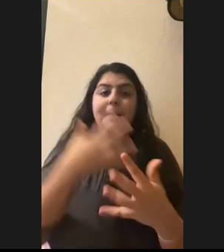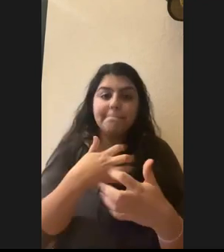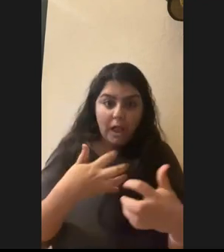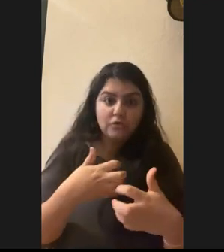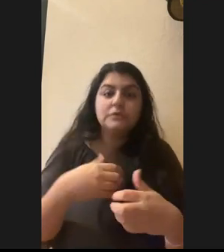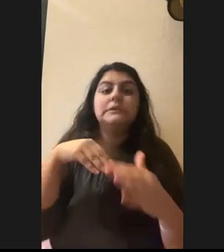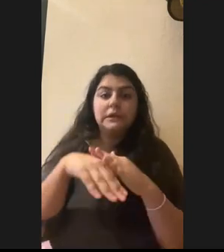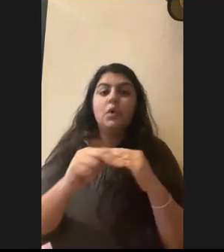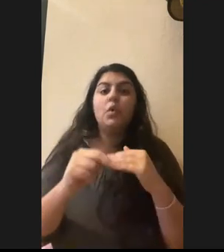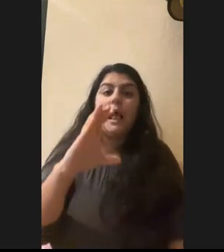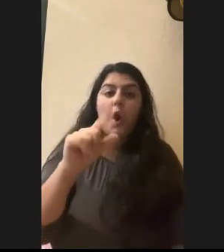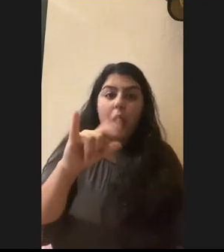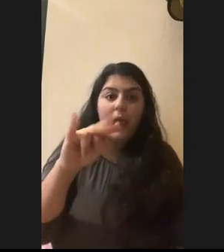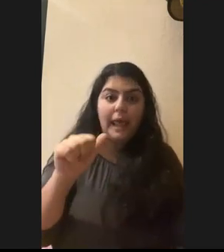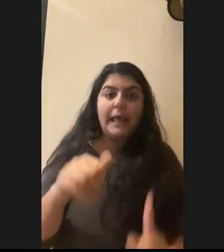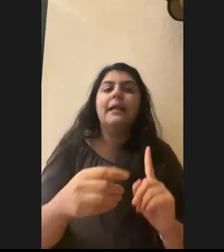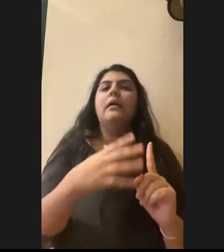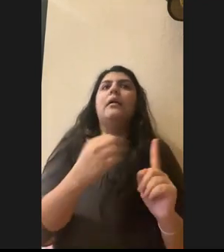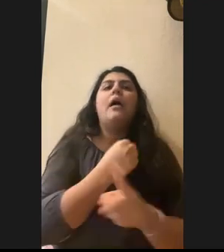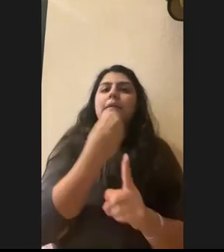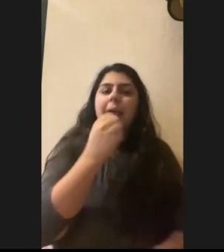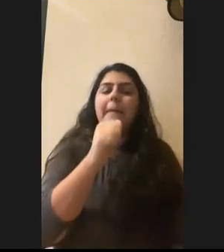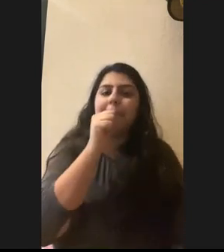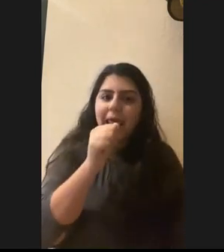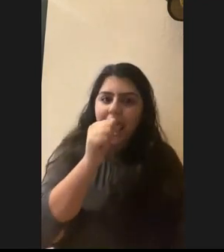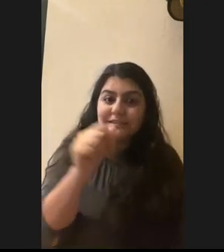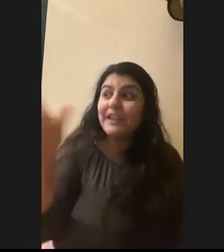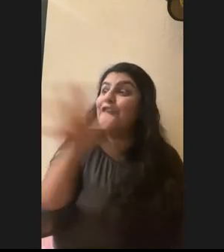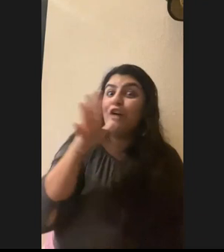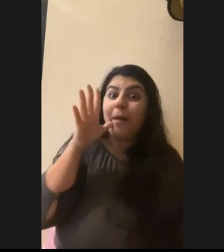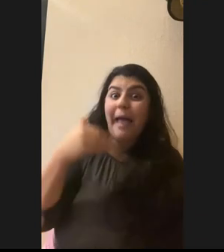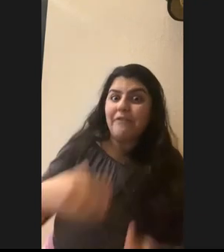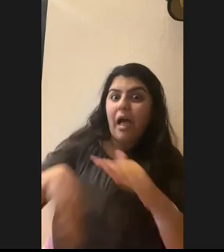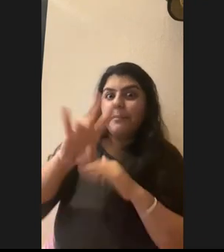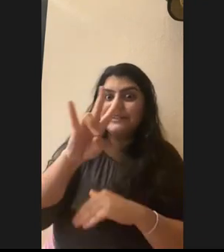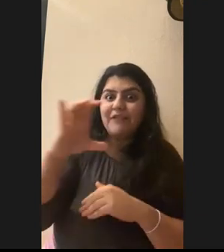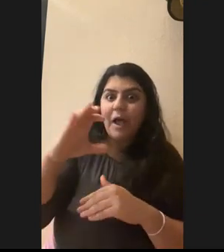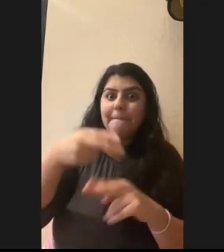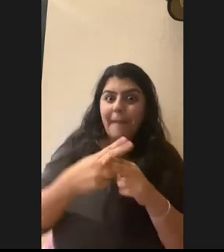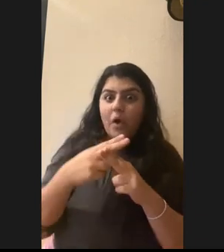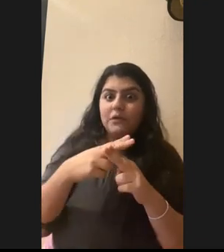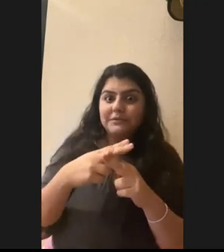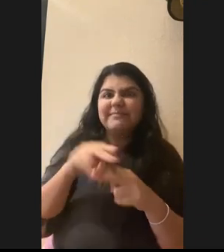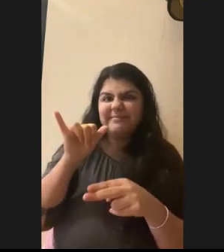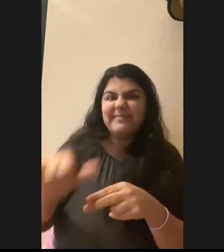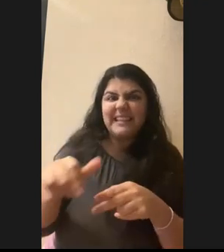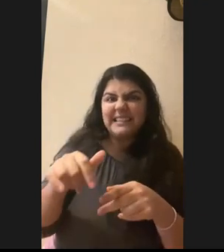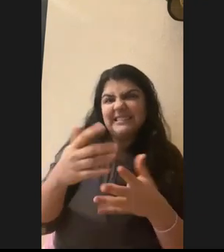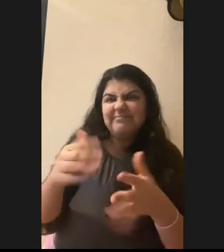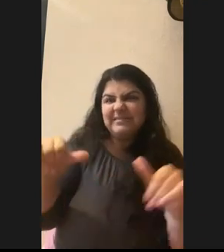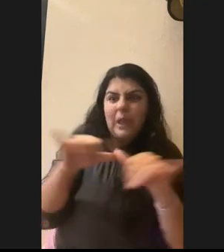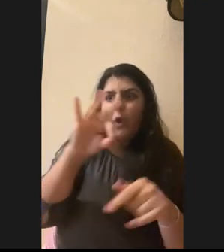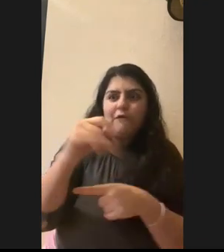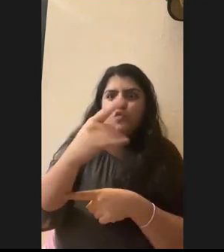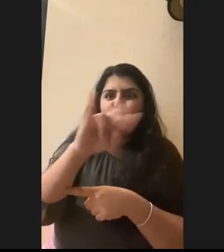because they eat a lot of peanuts on the farms, get up to like 700 pounds, which is the size of a decent grizzly. That's